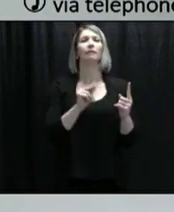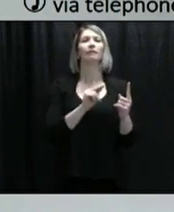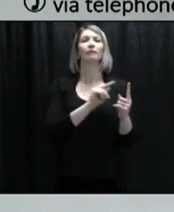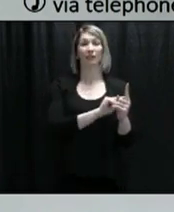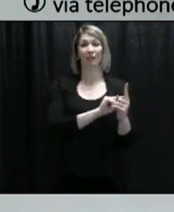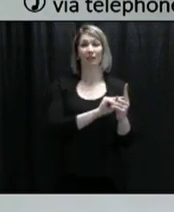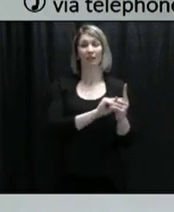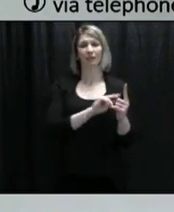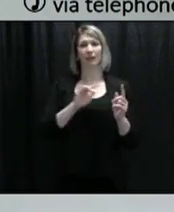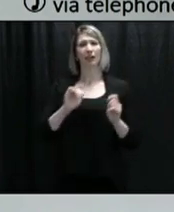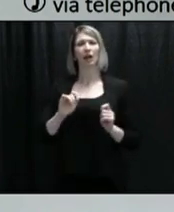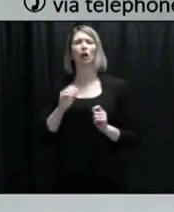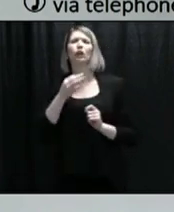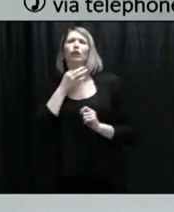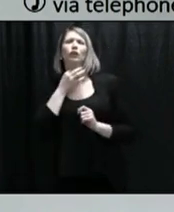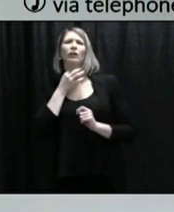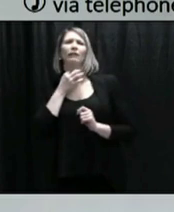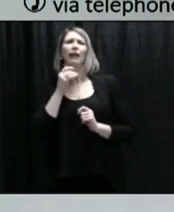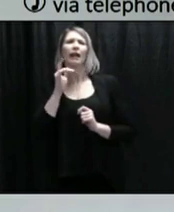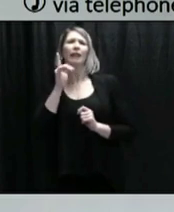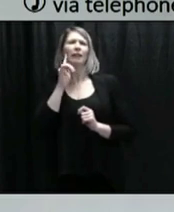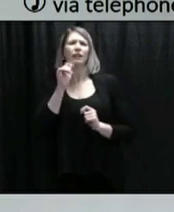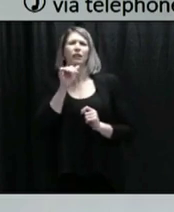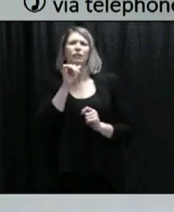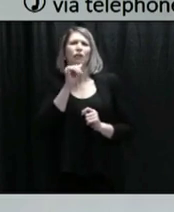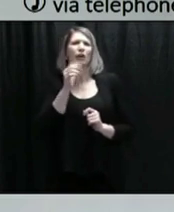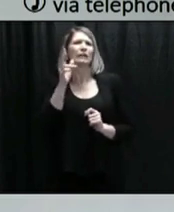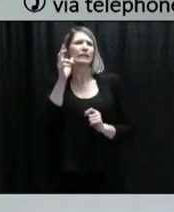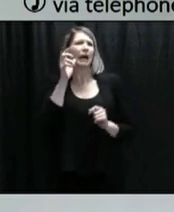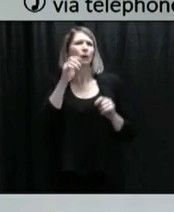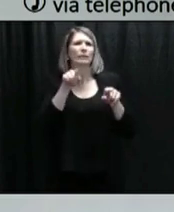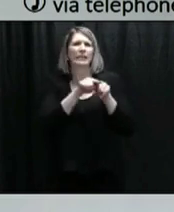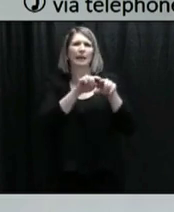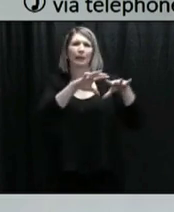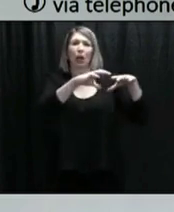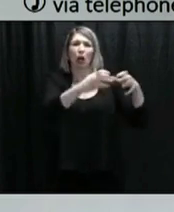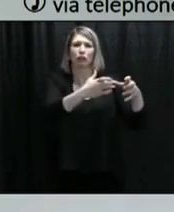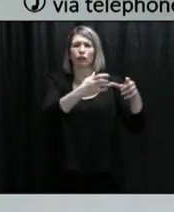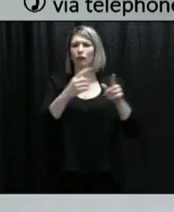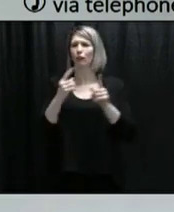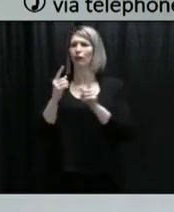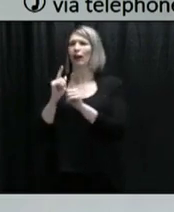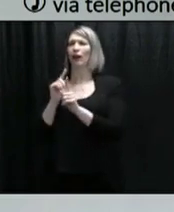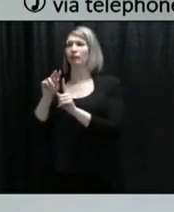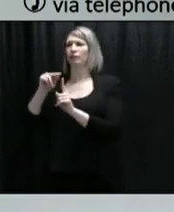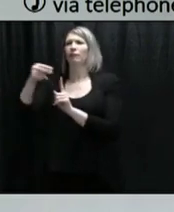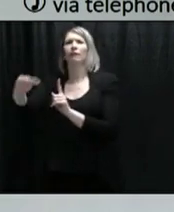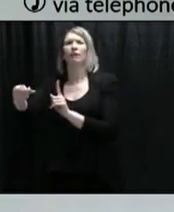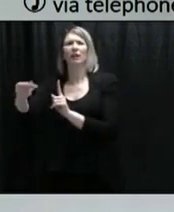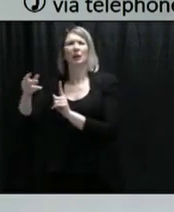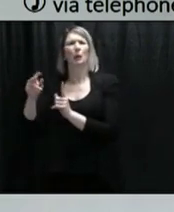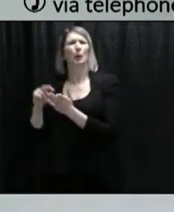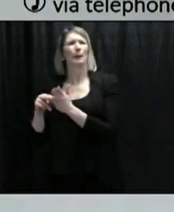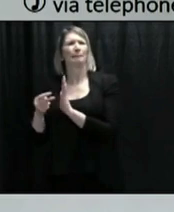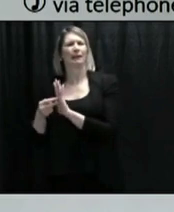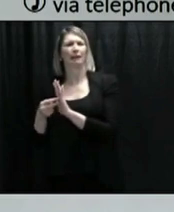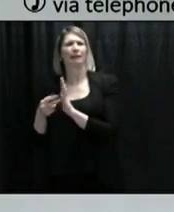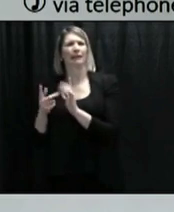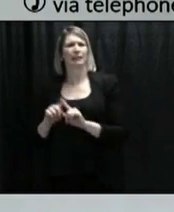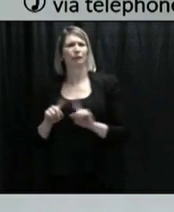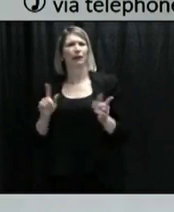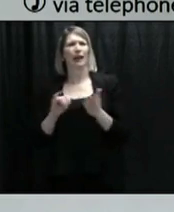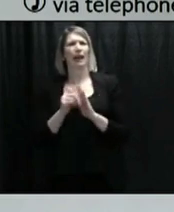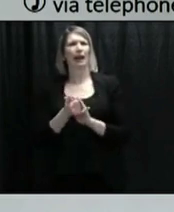instances that might not sound like a direct cluster, you know what mean? So direct contact means somebody who was in contact